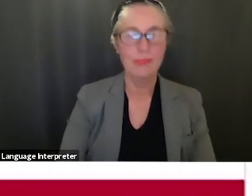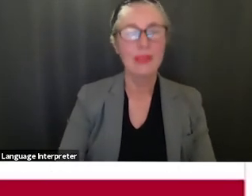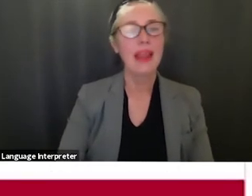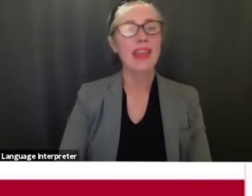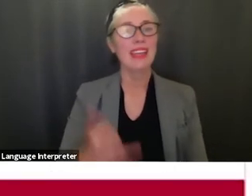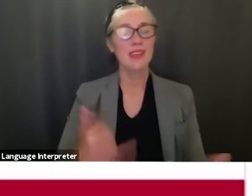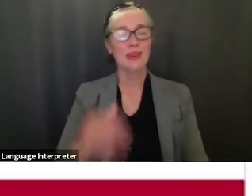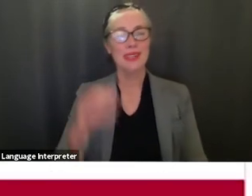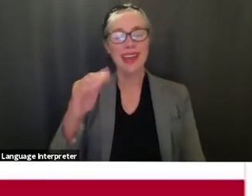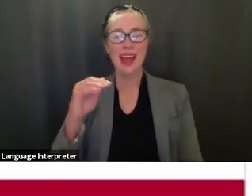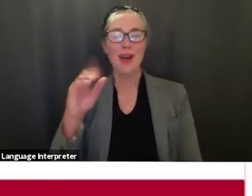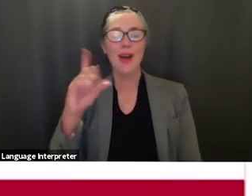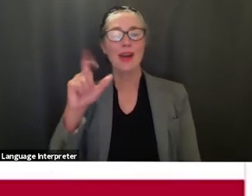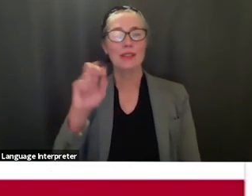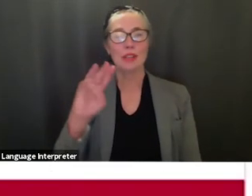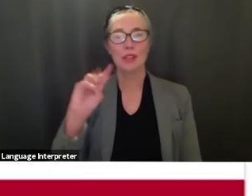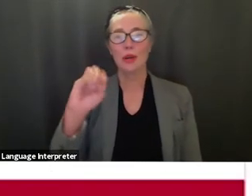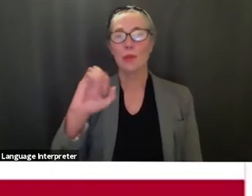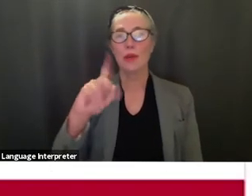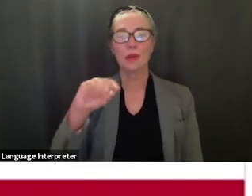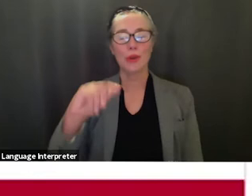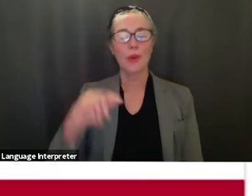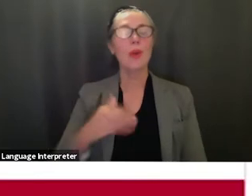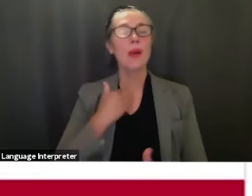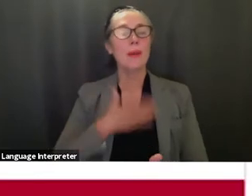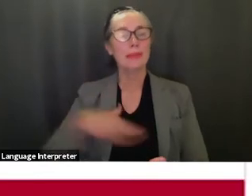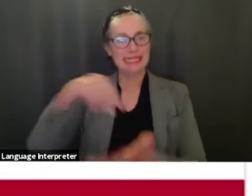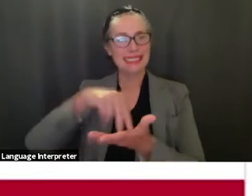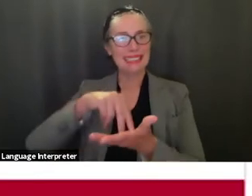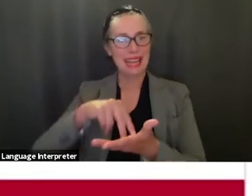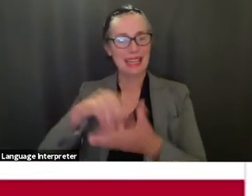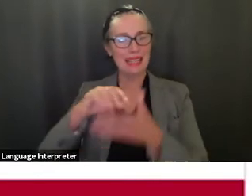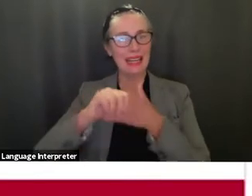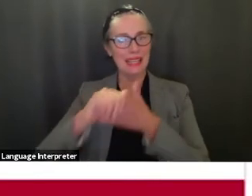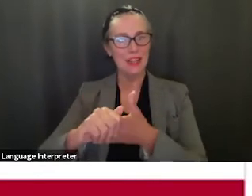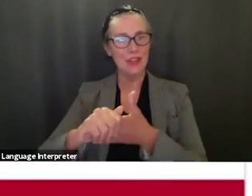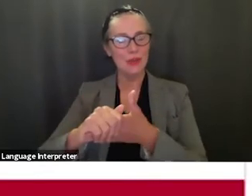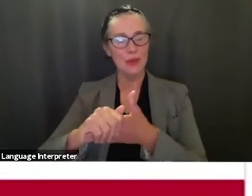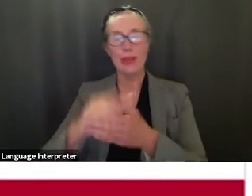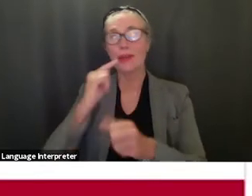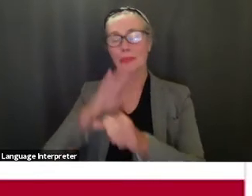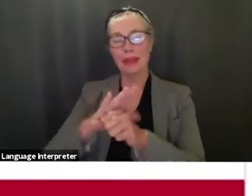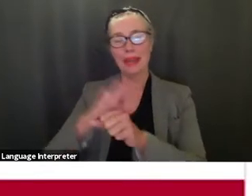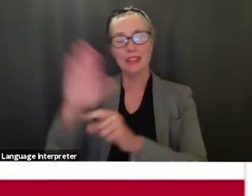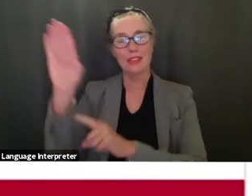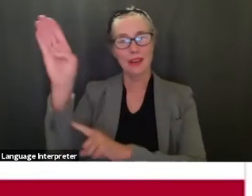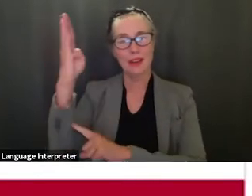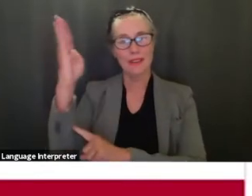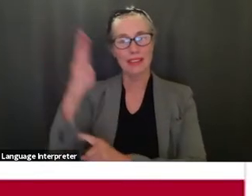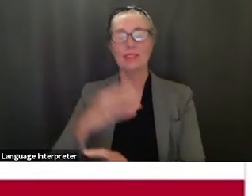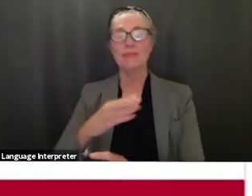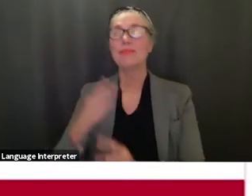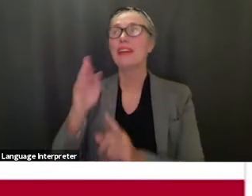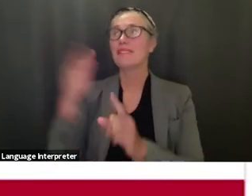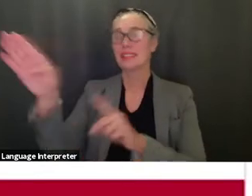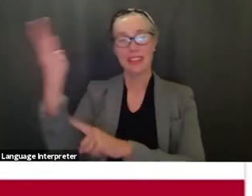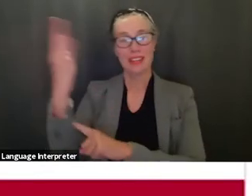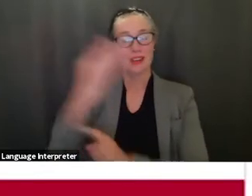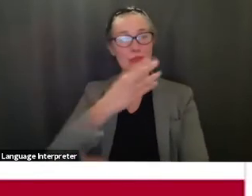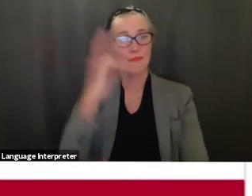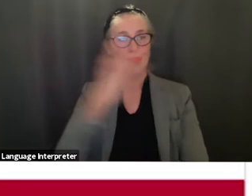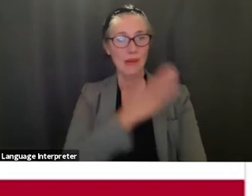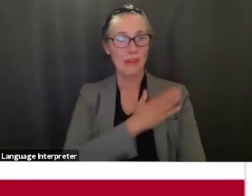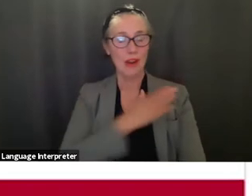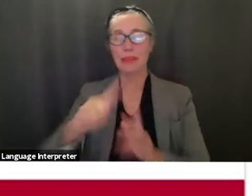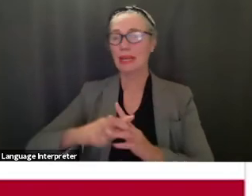thank you good afternoon everyone please stand face the flag your right hand over your heart ready again